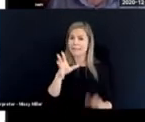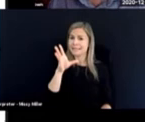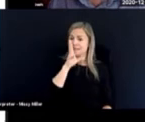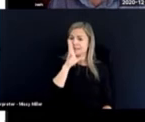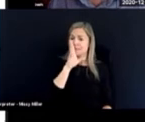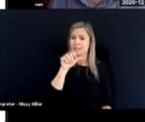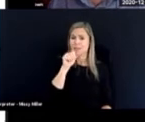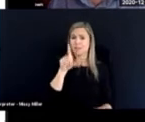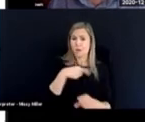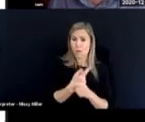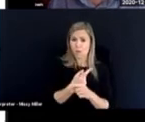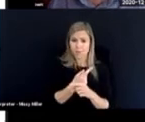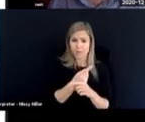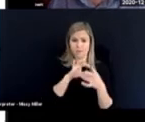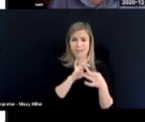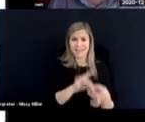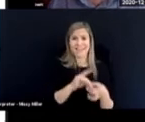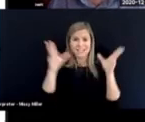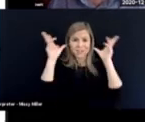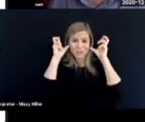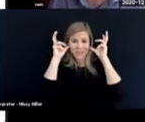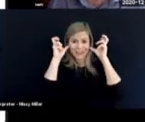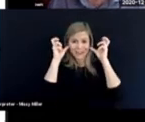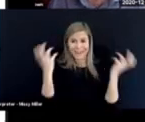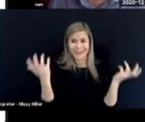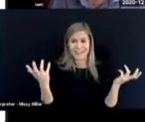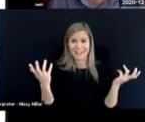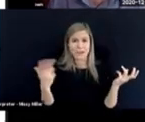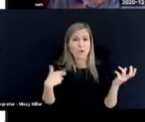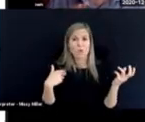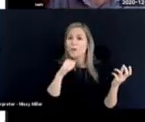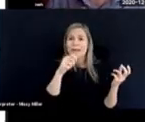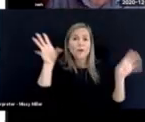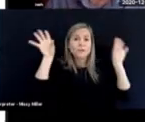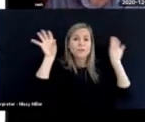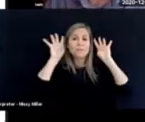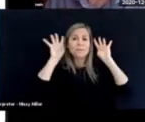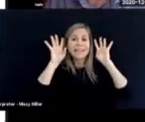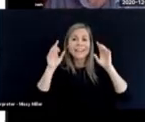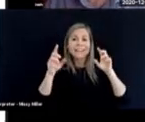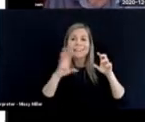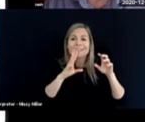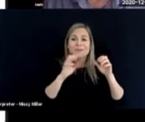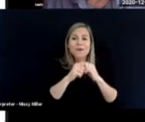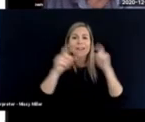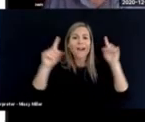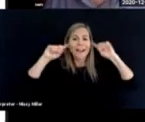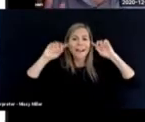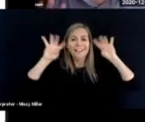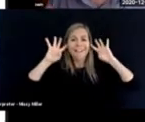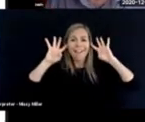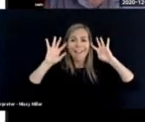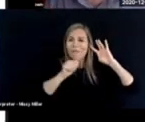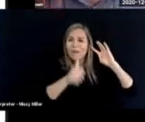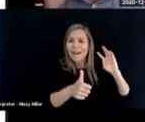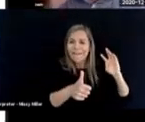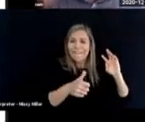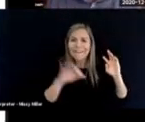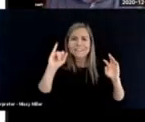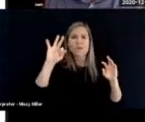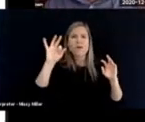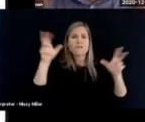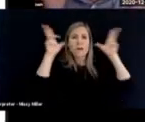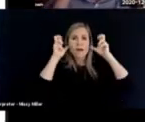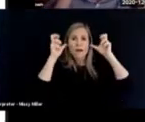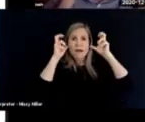that speech isn't only about hearing. We don't speak with our ears. And if the ears and the